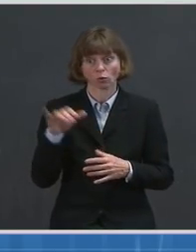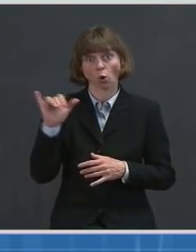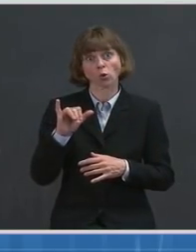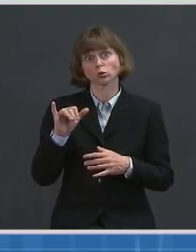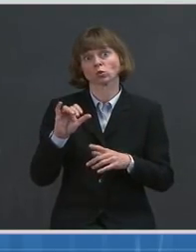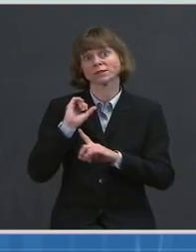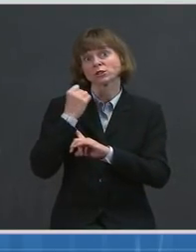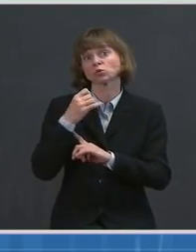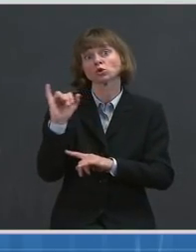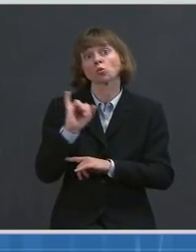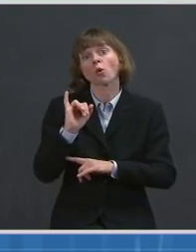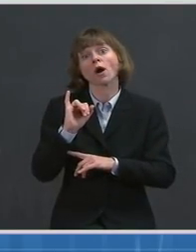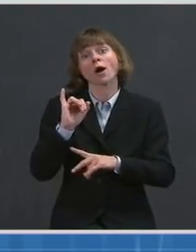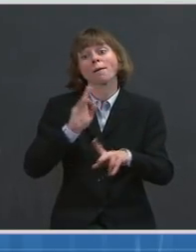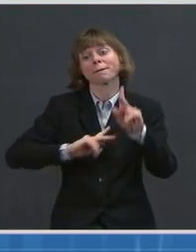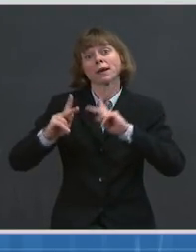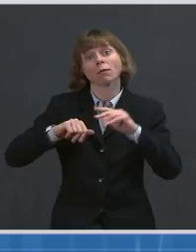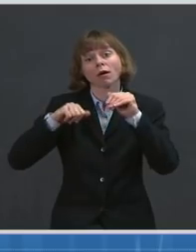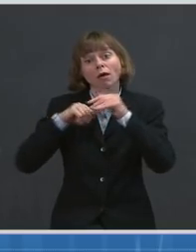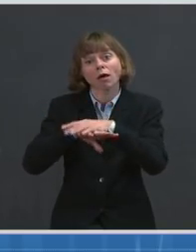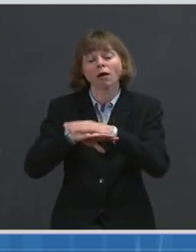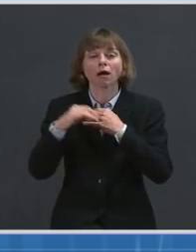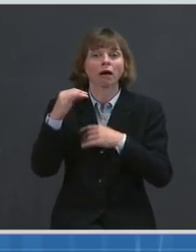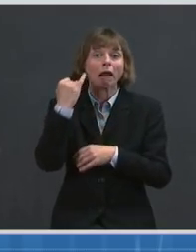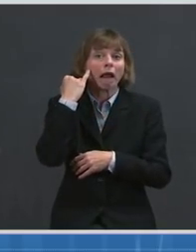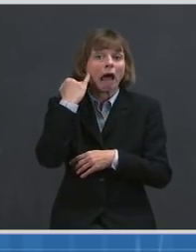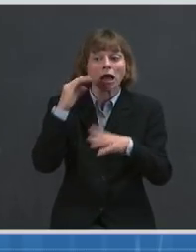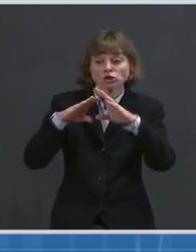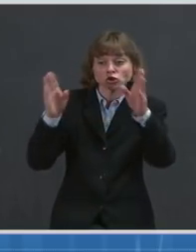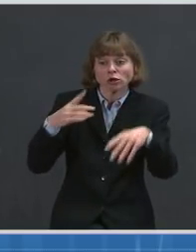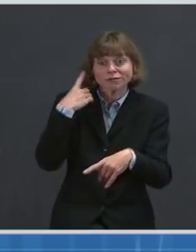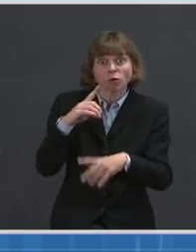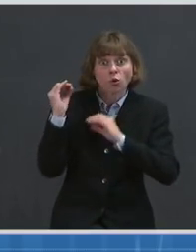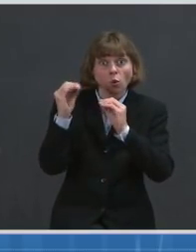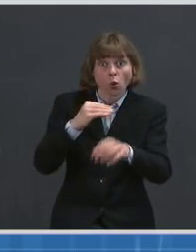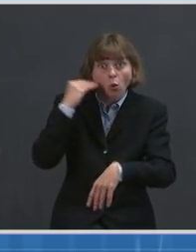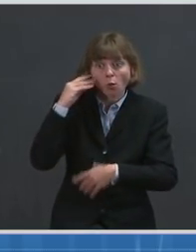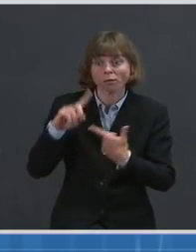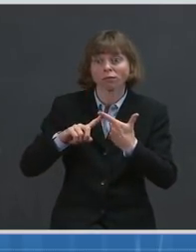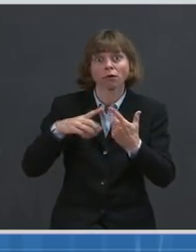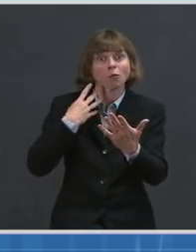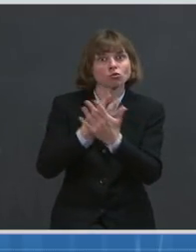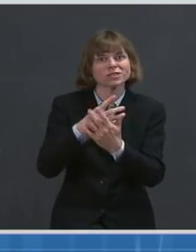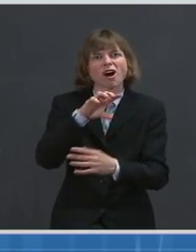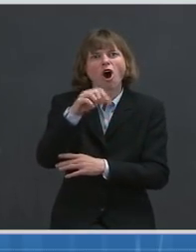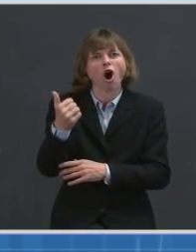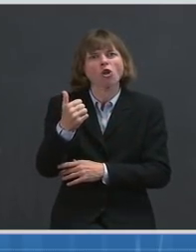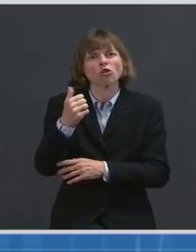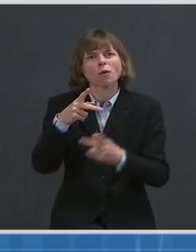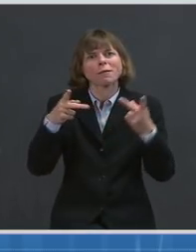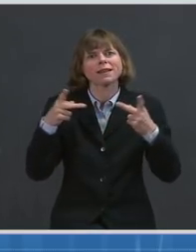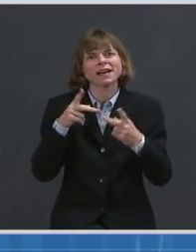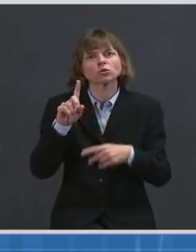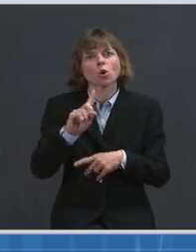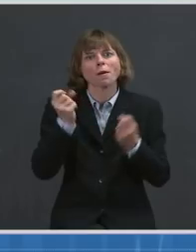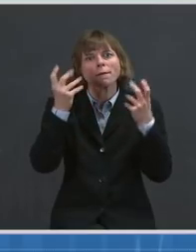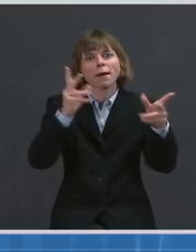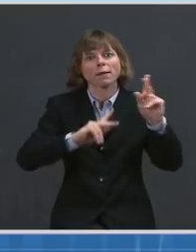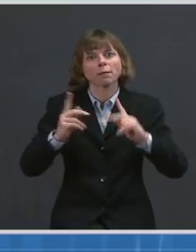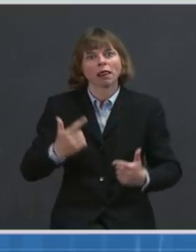shelters for individuals experiencing homelessness, hospitals, prisons, and other settings where individuals live in close quarters.